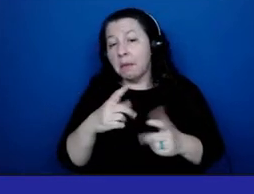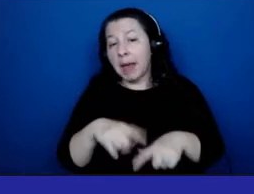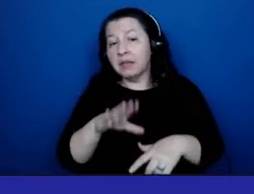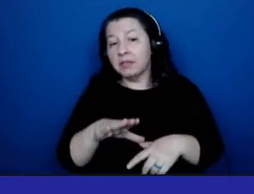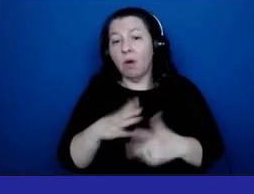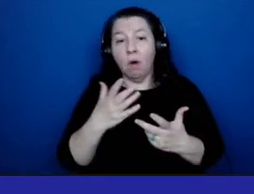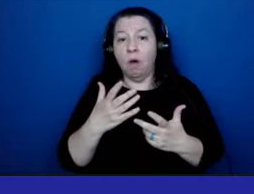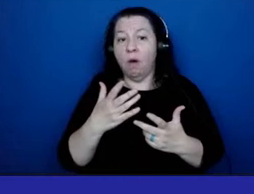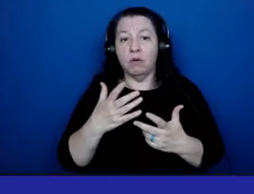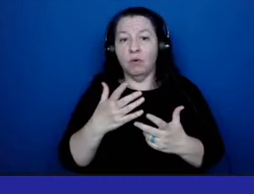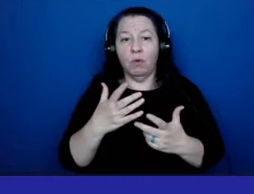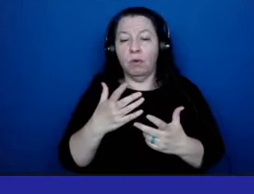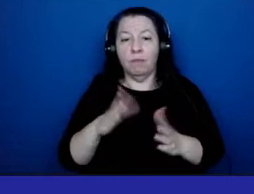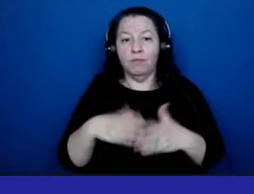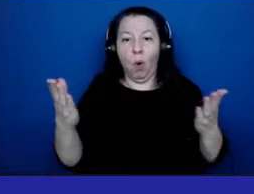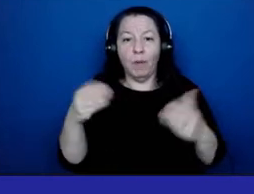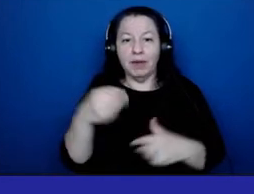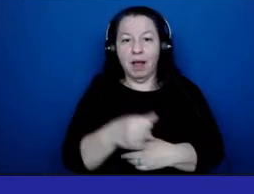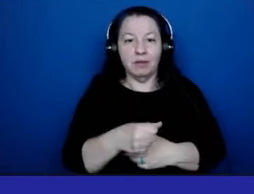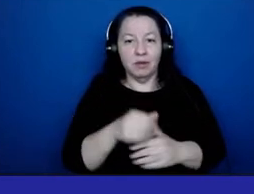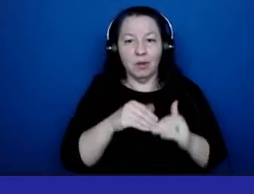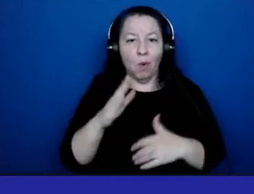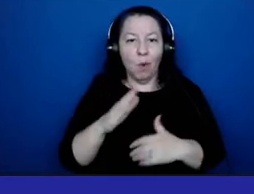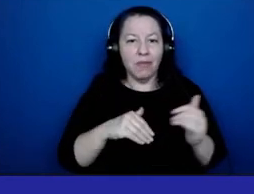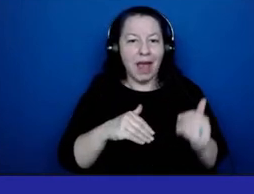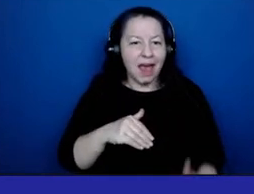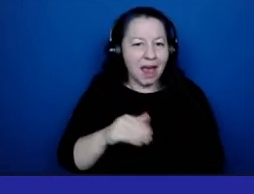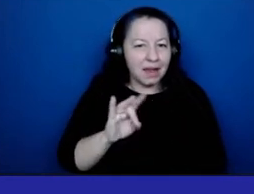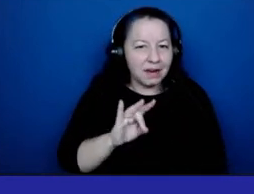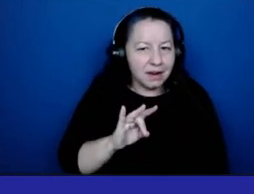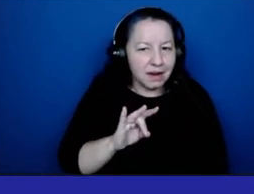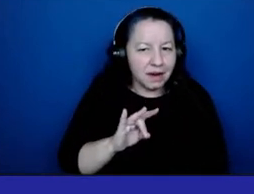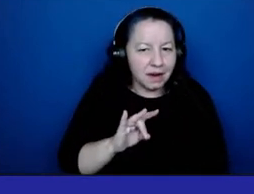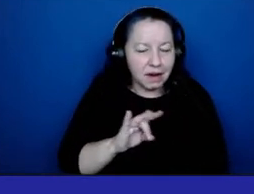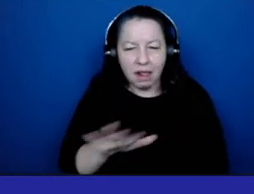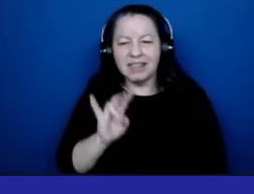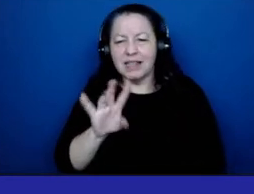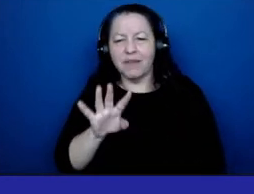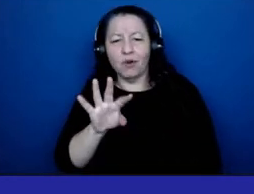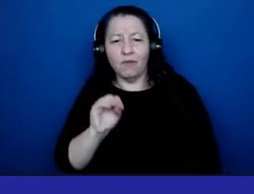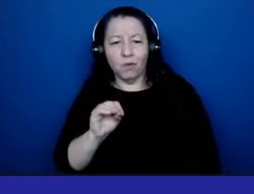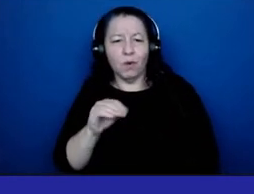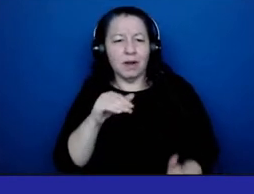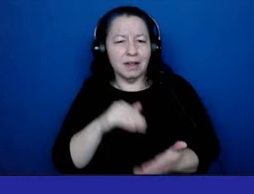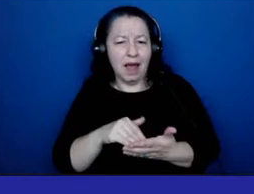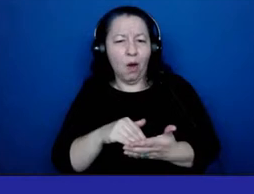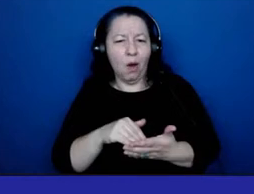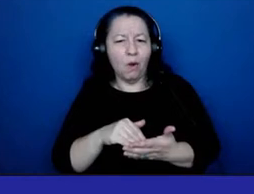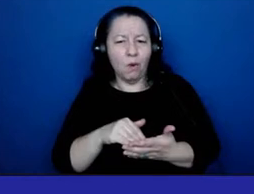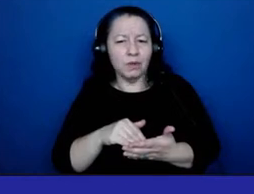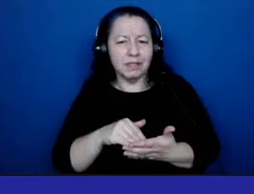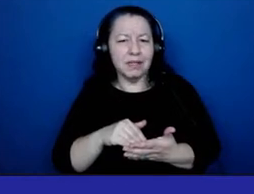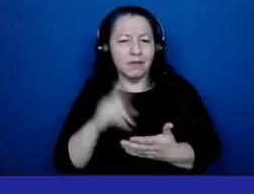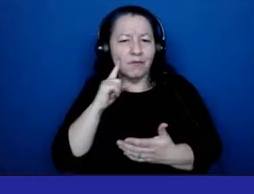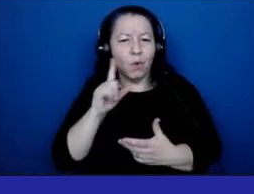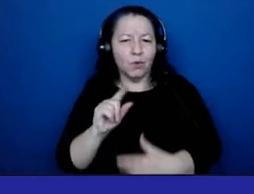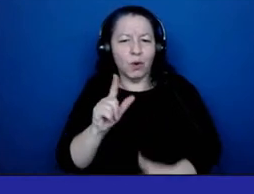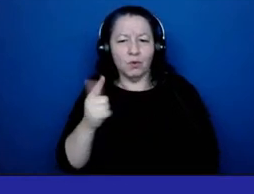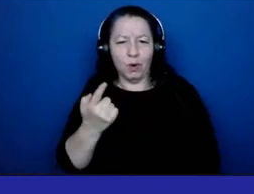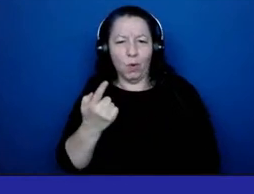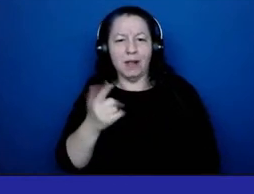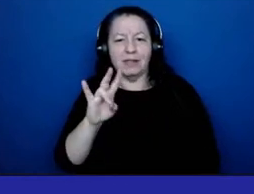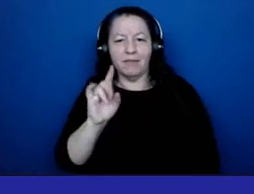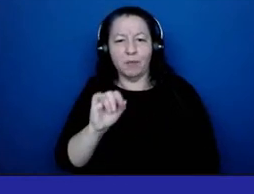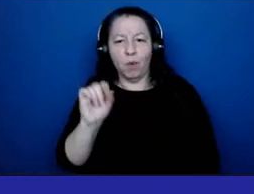$689,000 in 2020, $740,000 in 2021. That's a 7.4 increase in one year,